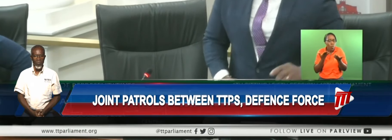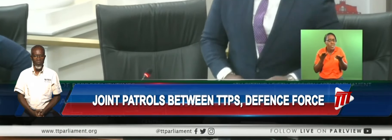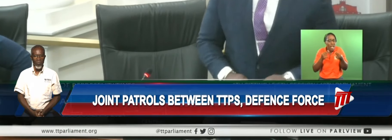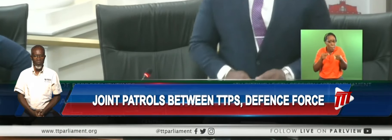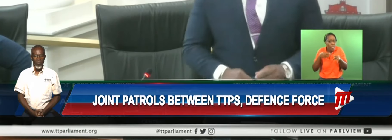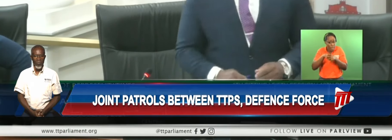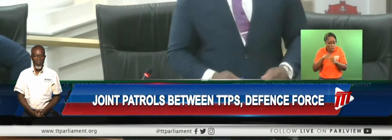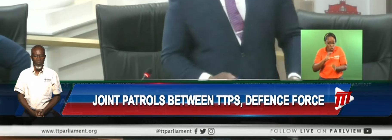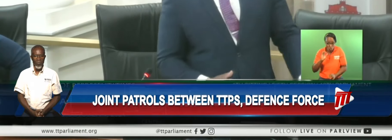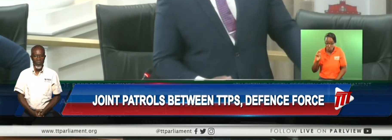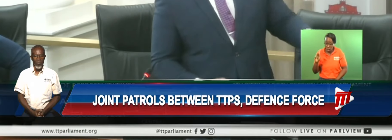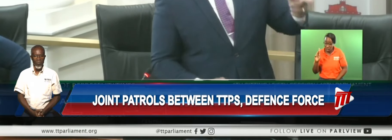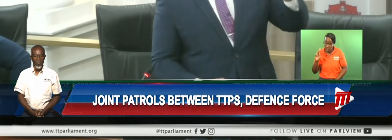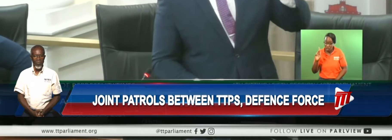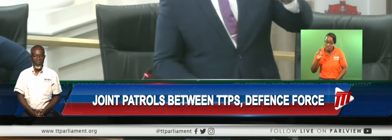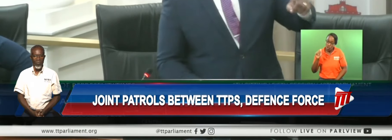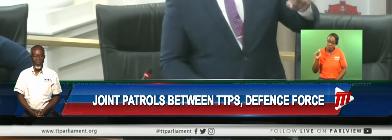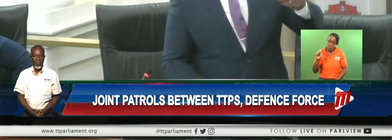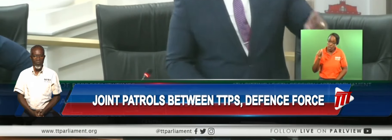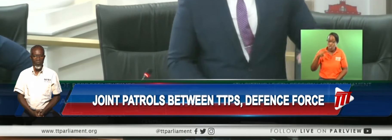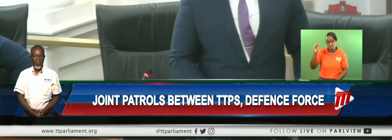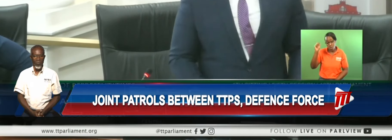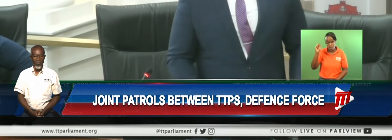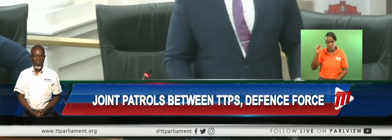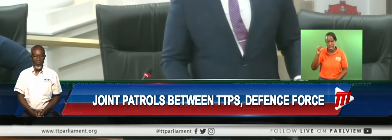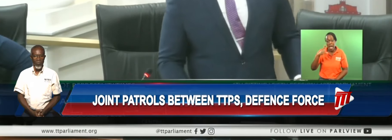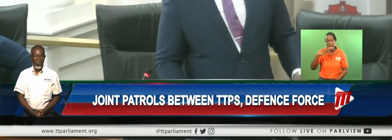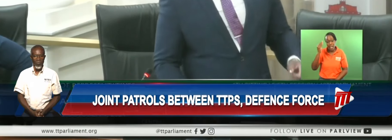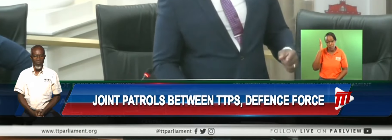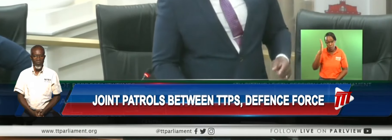on in Coover North, and they will act accordingly. to what they will do do No The Have